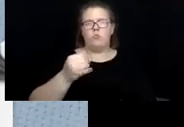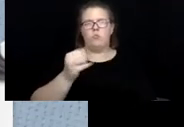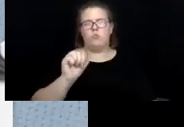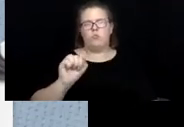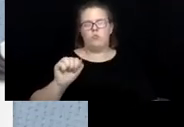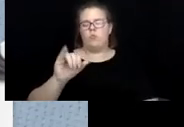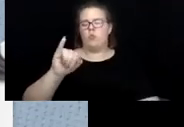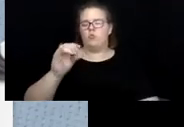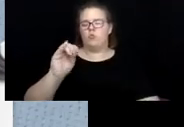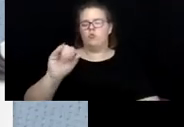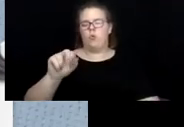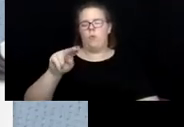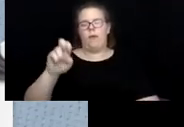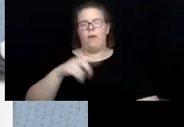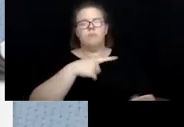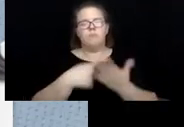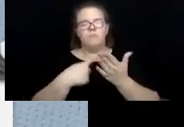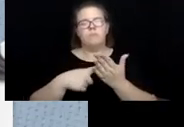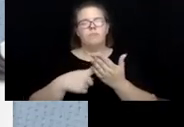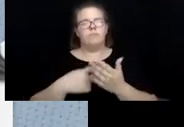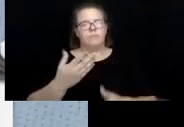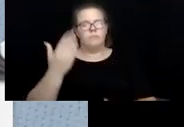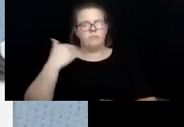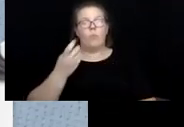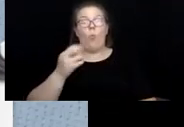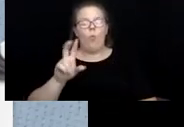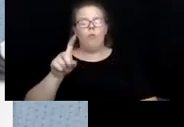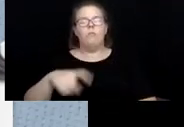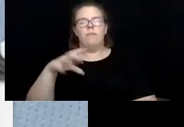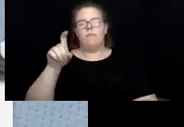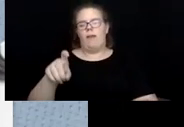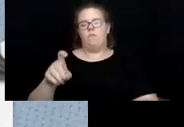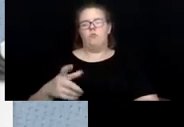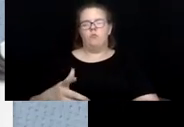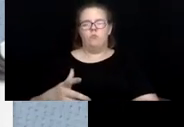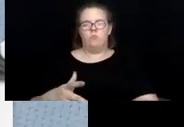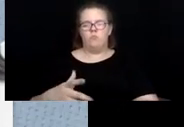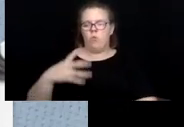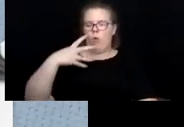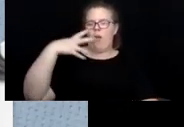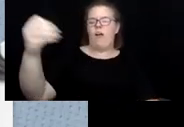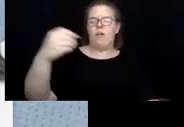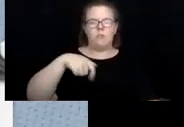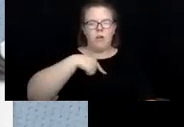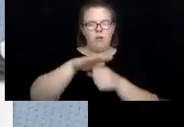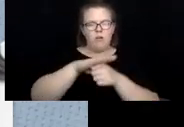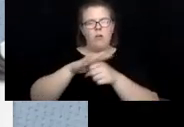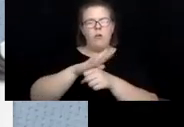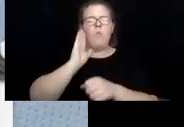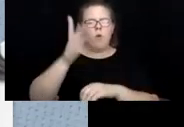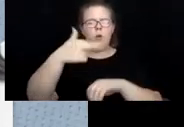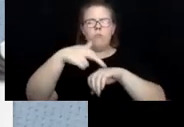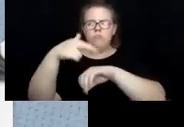earlier, or if we have to go outside of the county, then we will make referrals to those